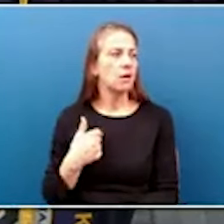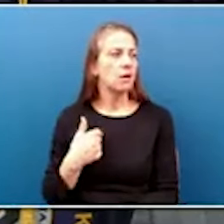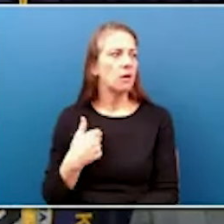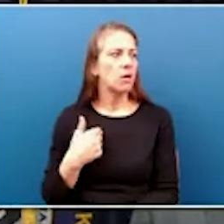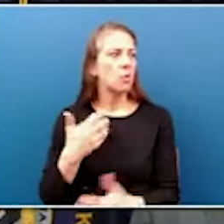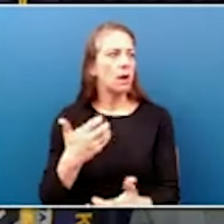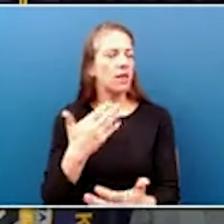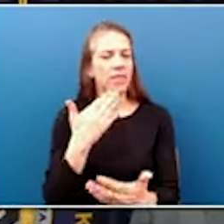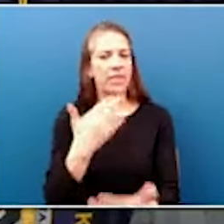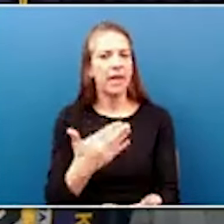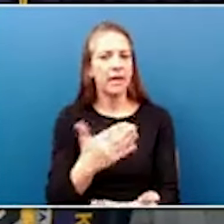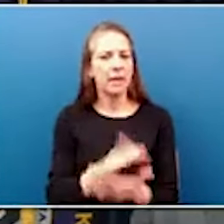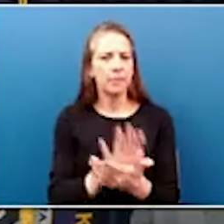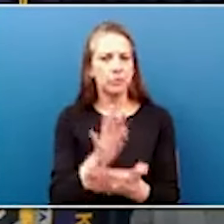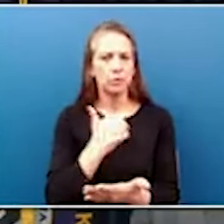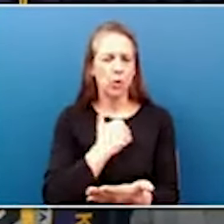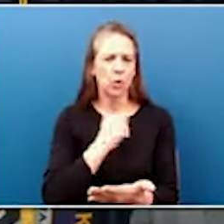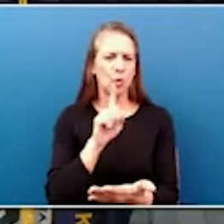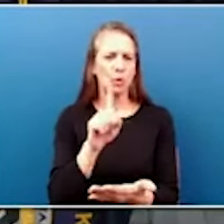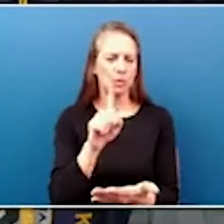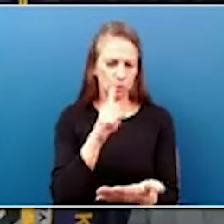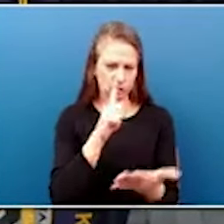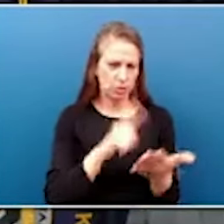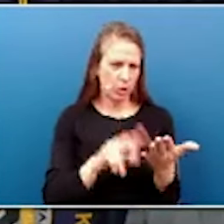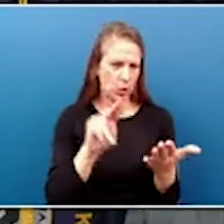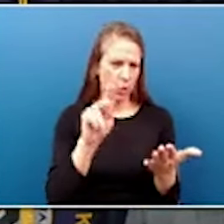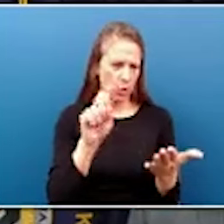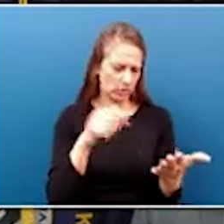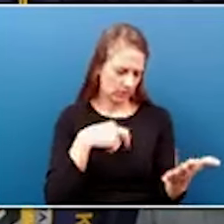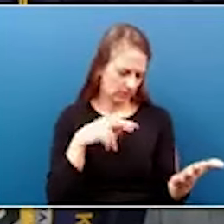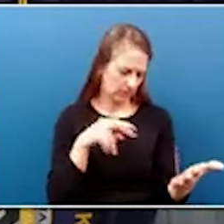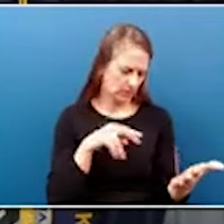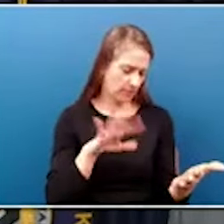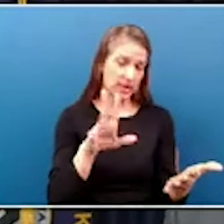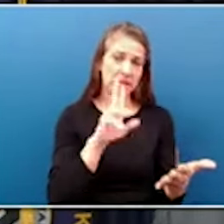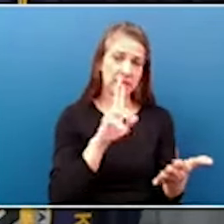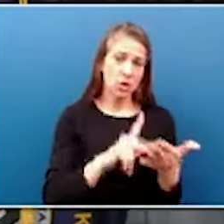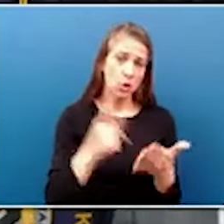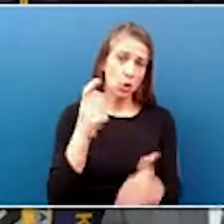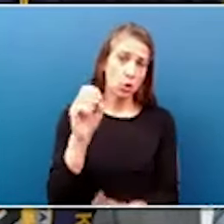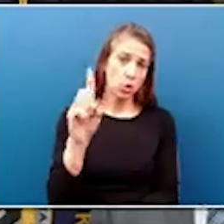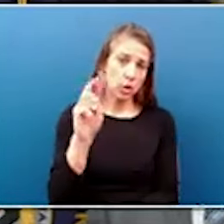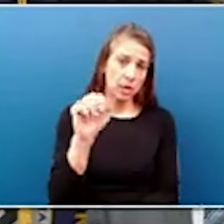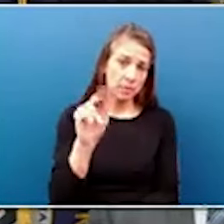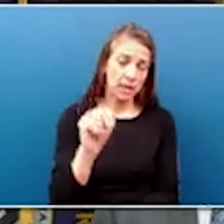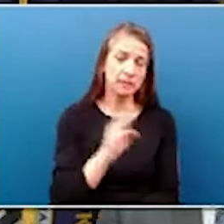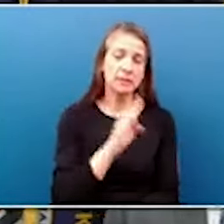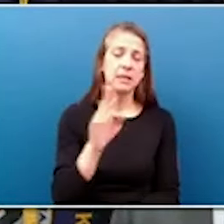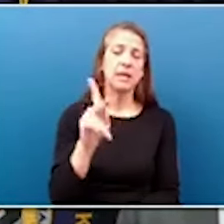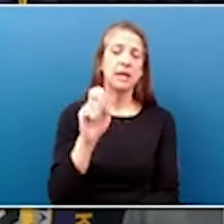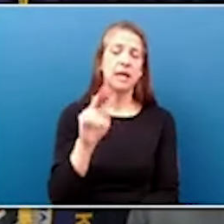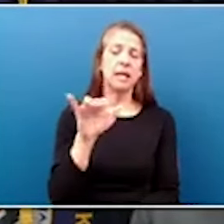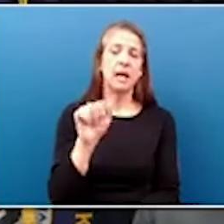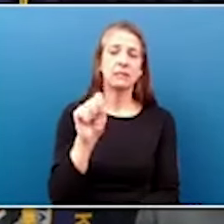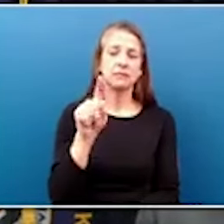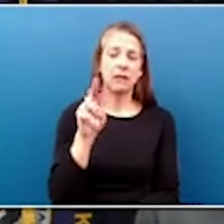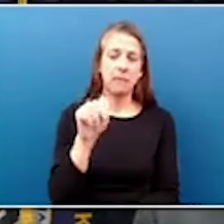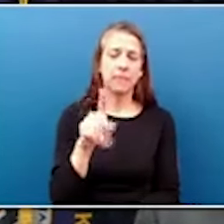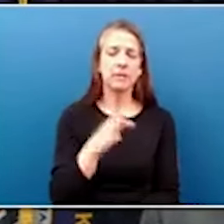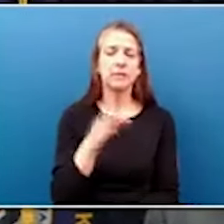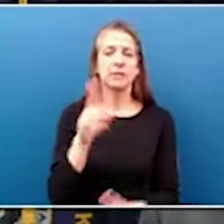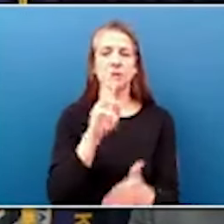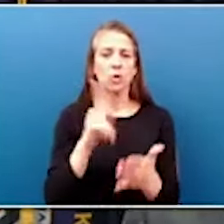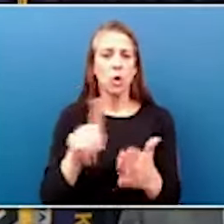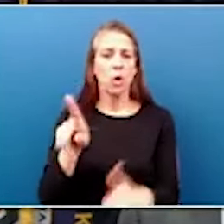I'm sorry, I'm just checking my notes here. Secretary Goodman, Kenya Stump, Secretary Noel, and the team at Economic Development.